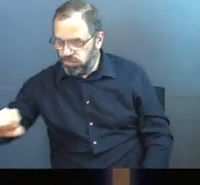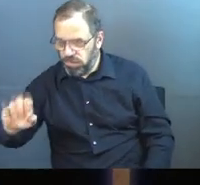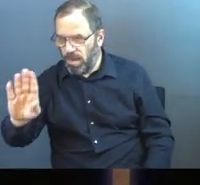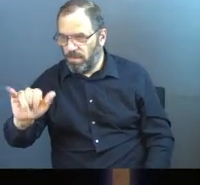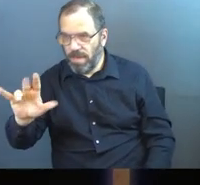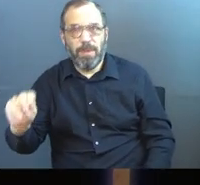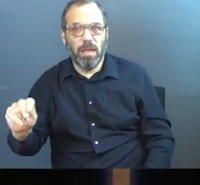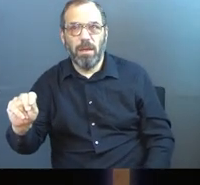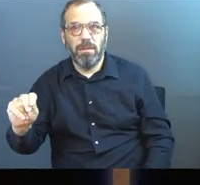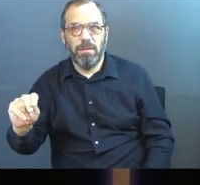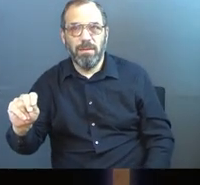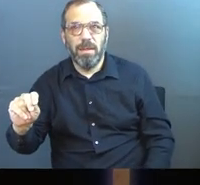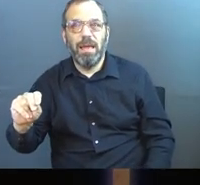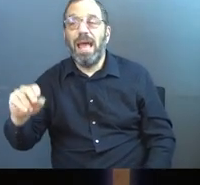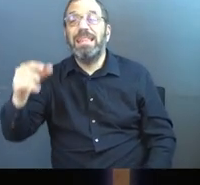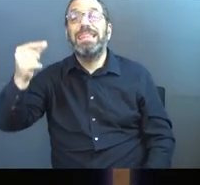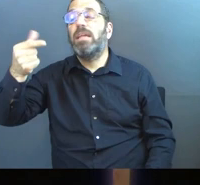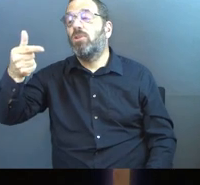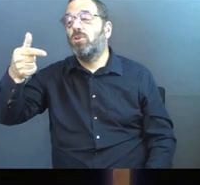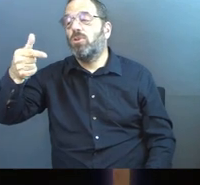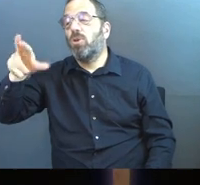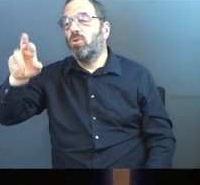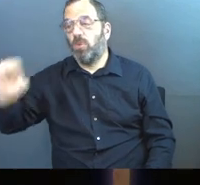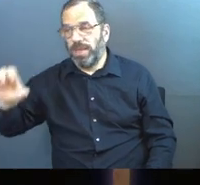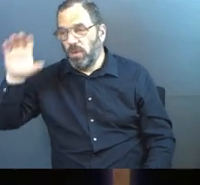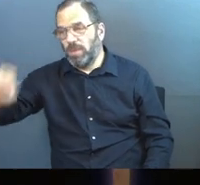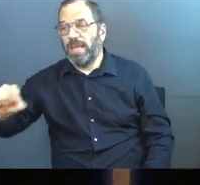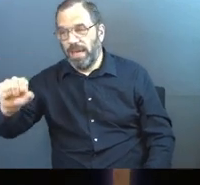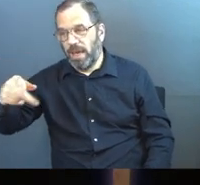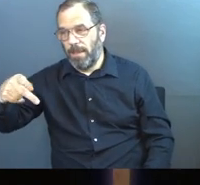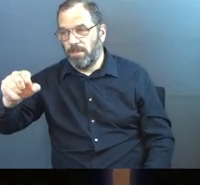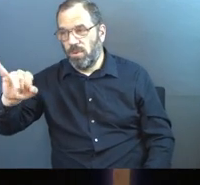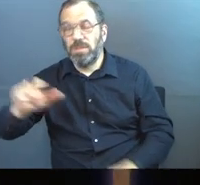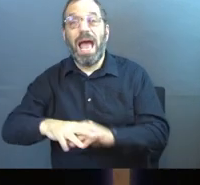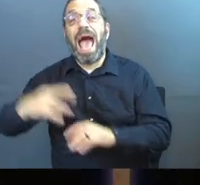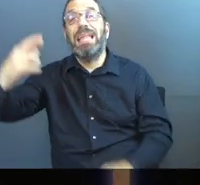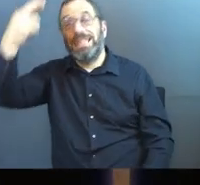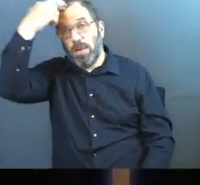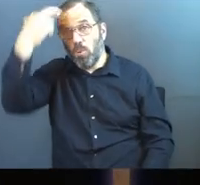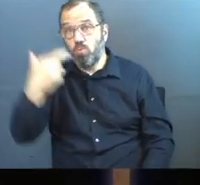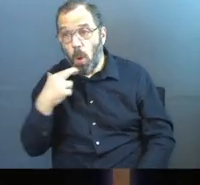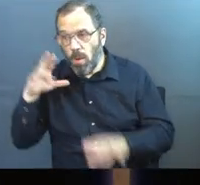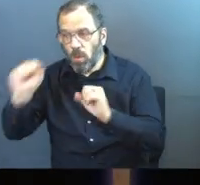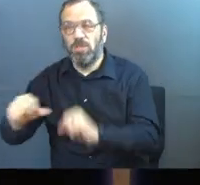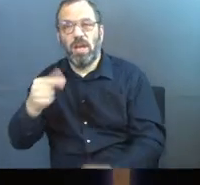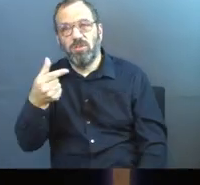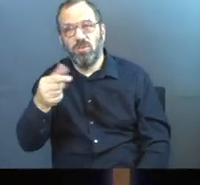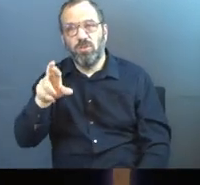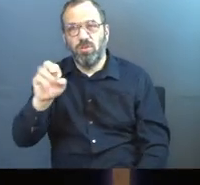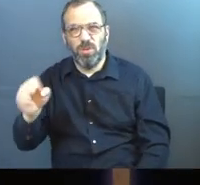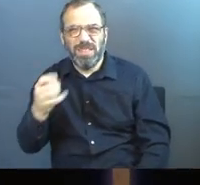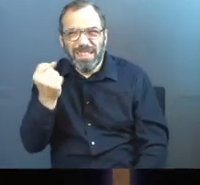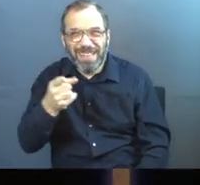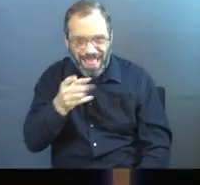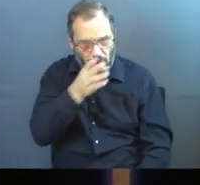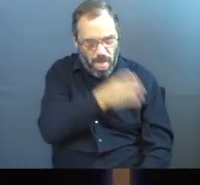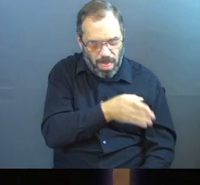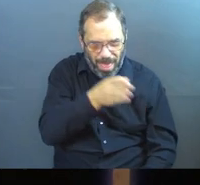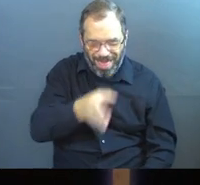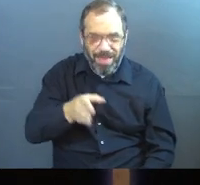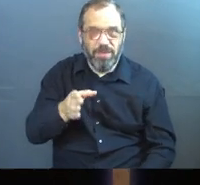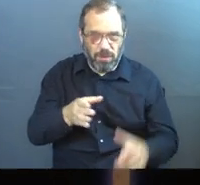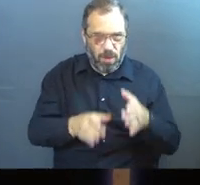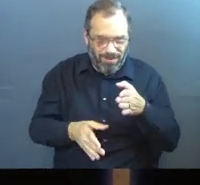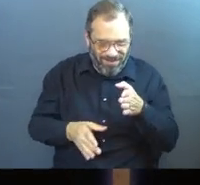Babylon. Greece is going to judge Persia and Rome will eventually judge Greece. Do you see how there's always a bigger